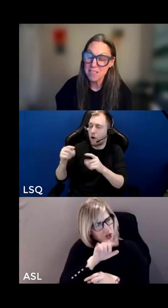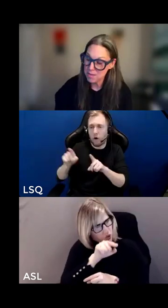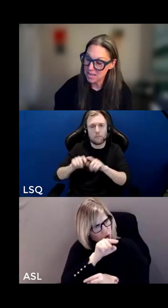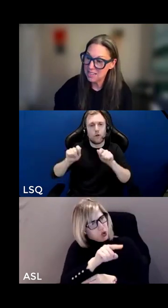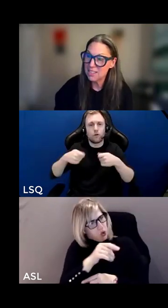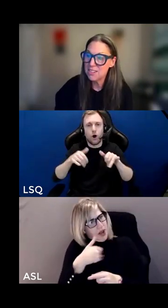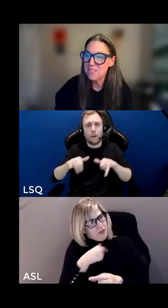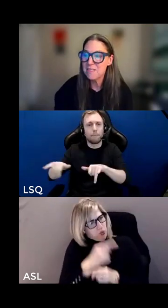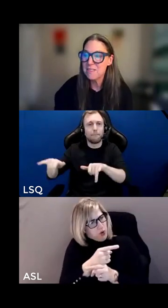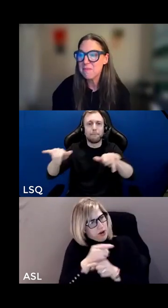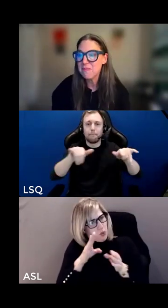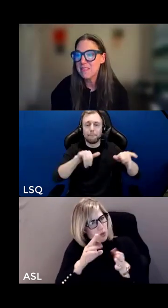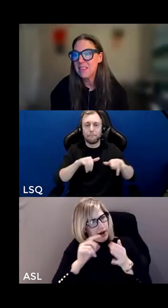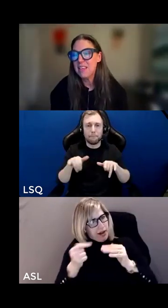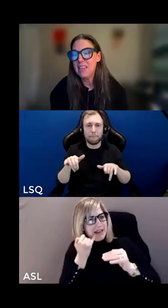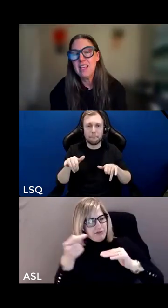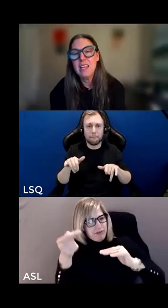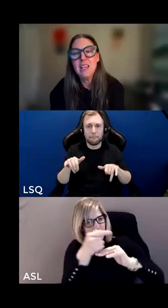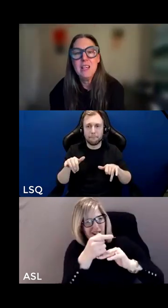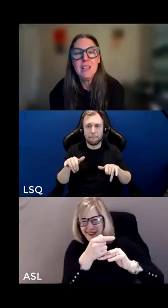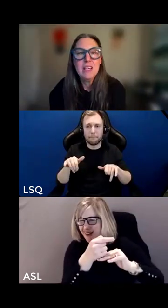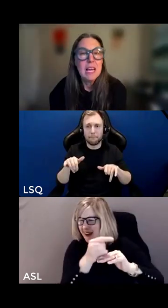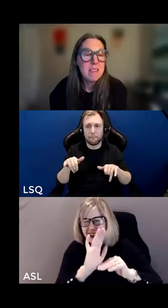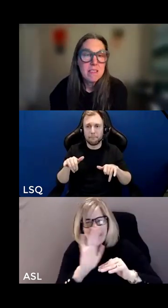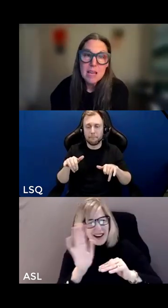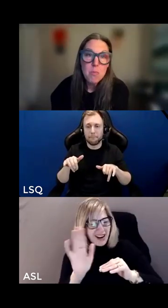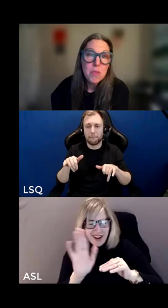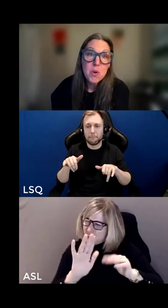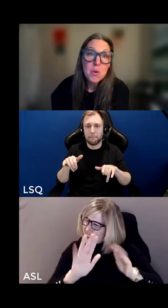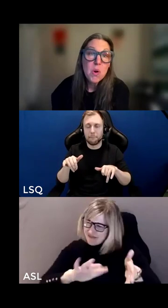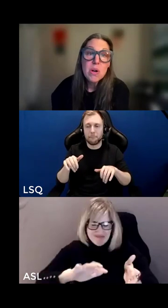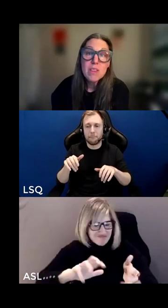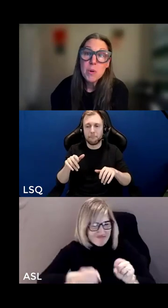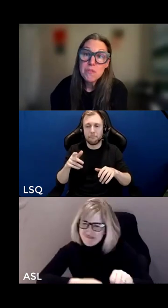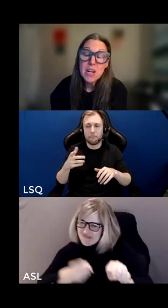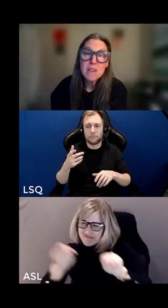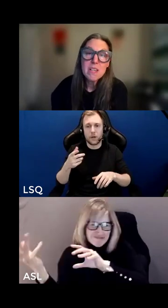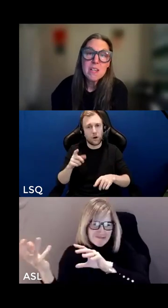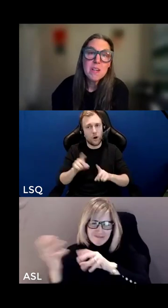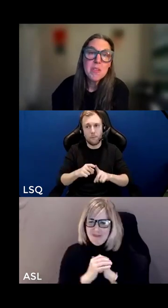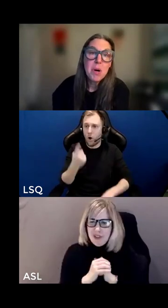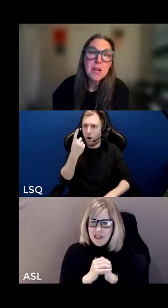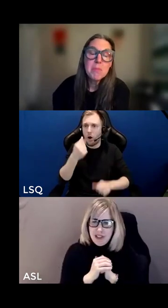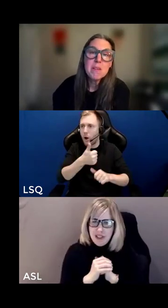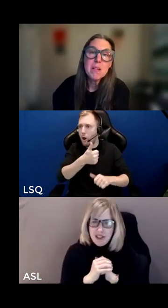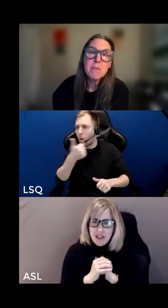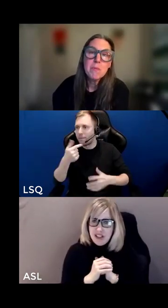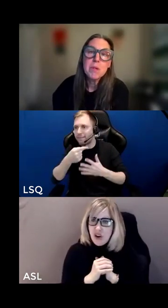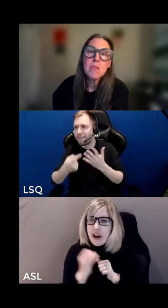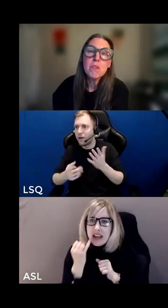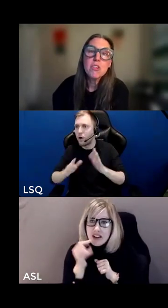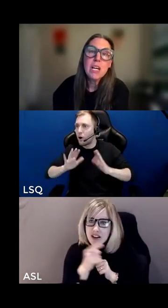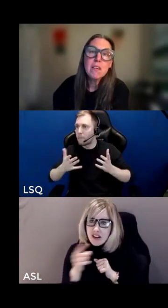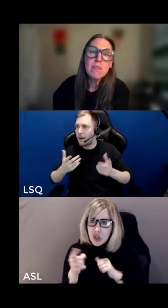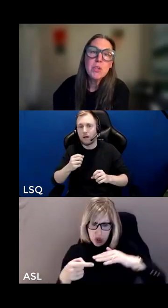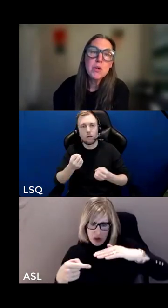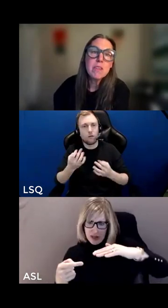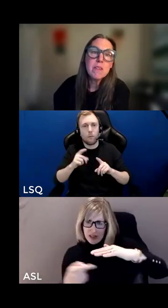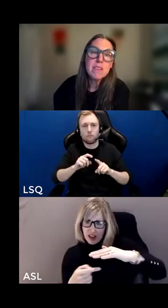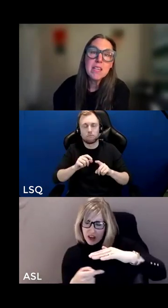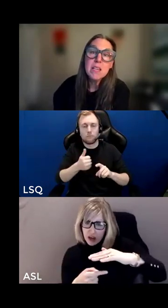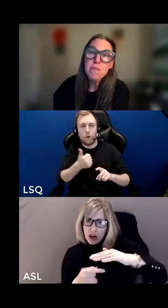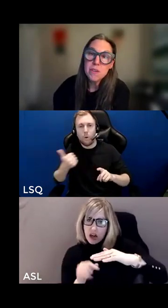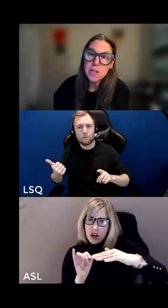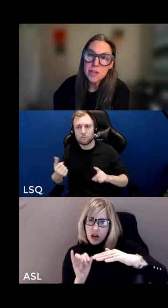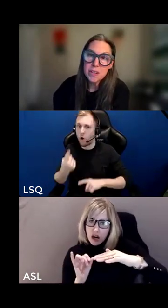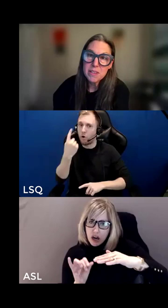and that needs to be unlearned and it's the same with those coins where we find ourselves on the bottom isn't it we've been socialized to view